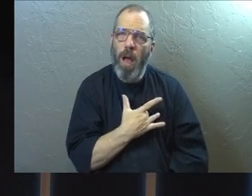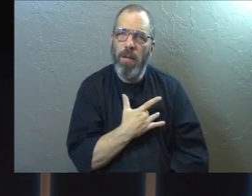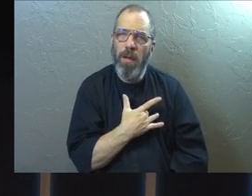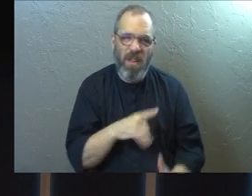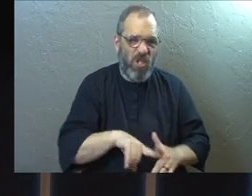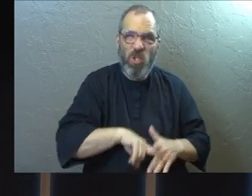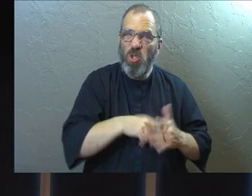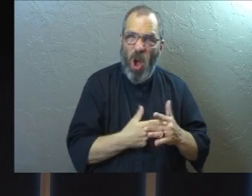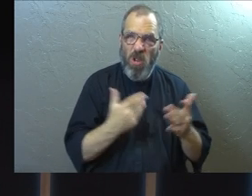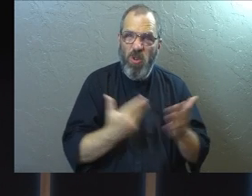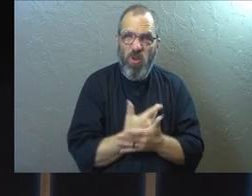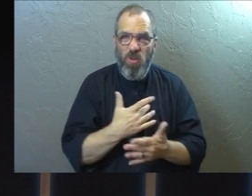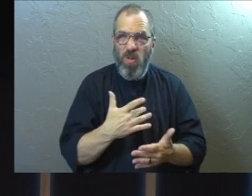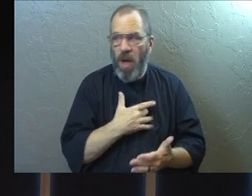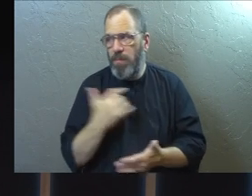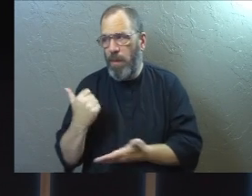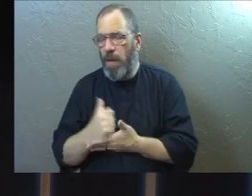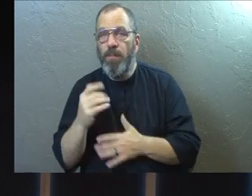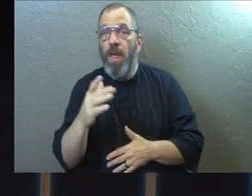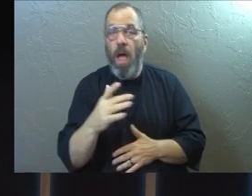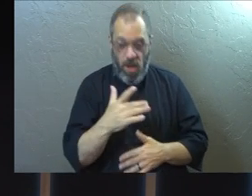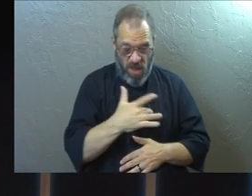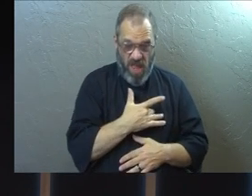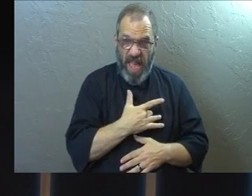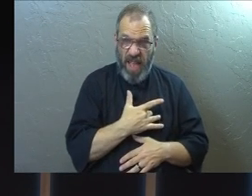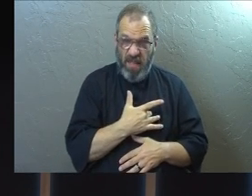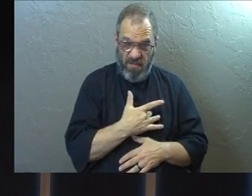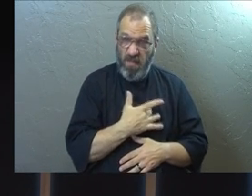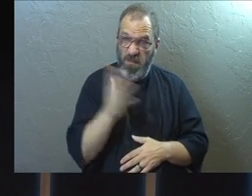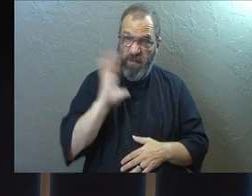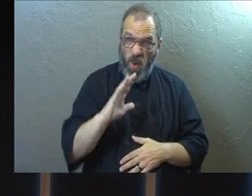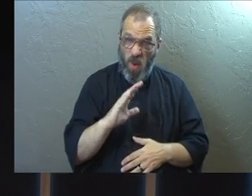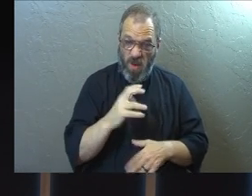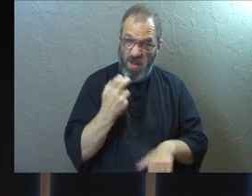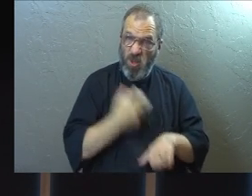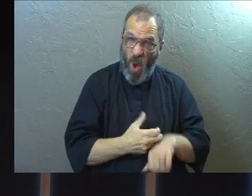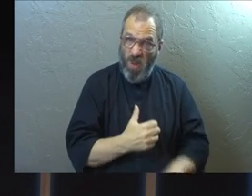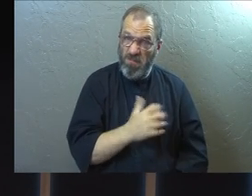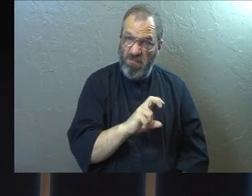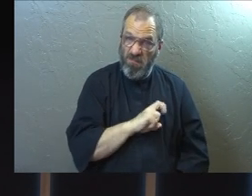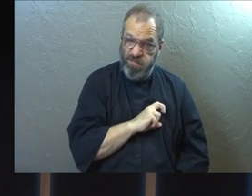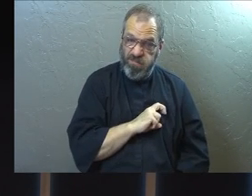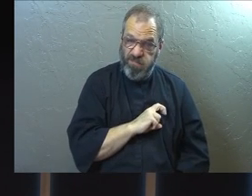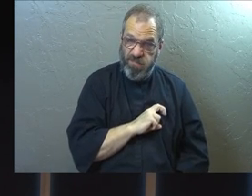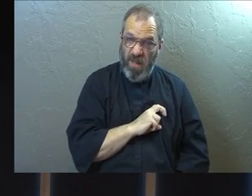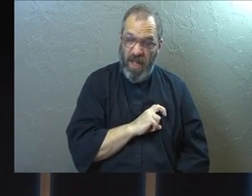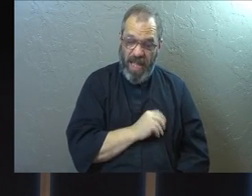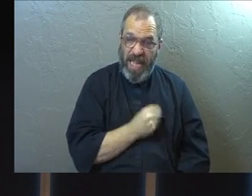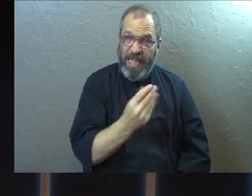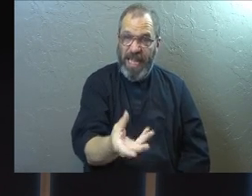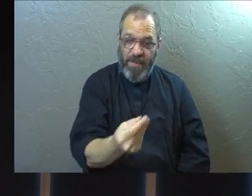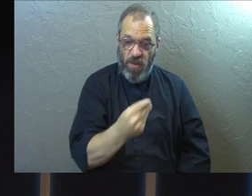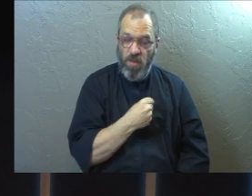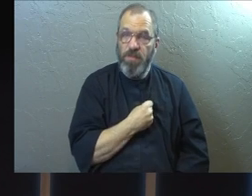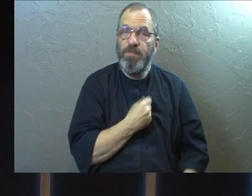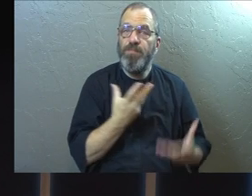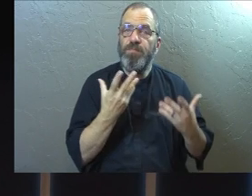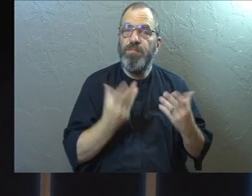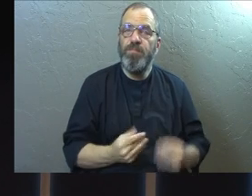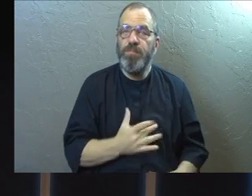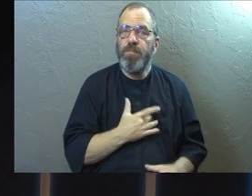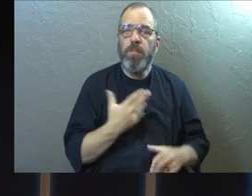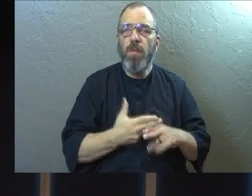ground up? He replaced your heart of stone that you used to have. And the Bible says he gave you a heart of flesh.